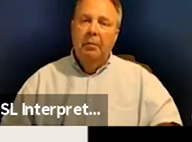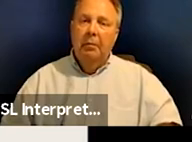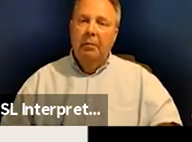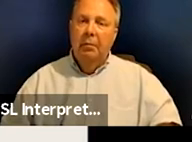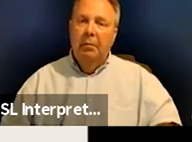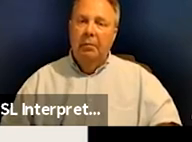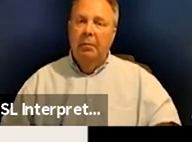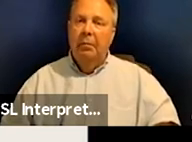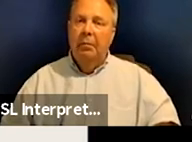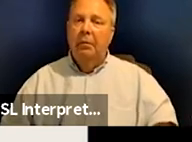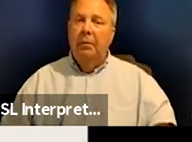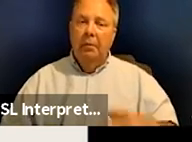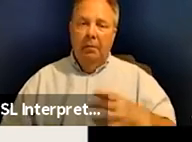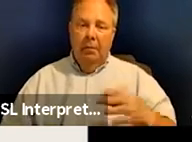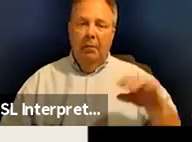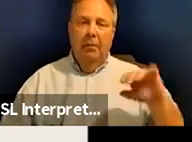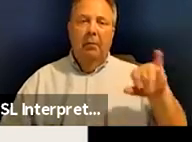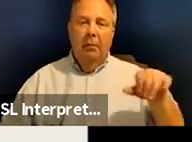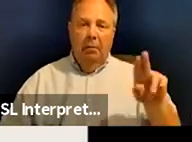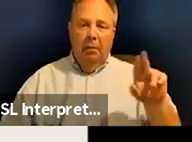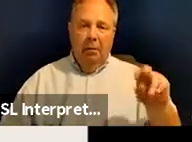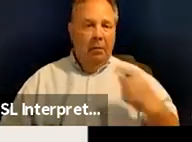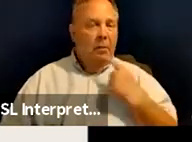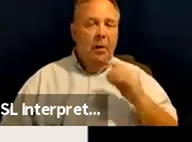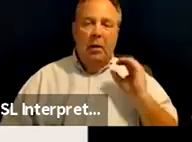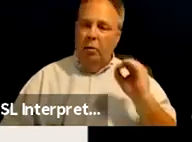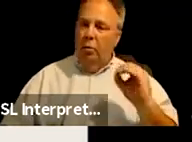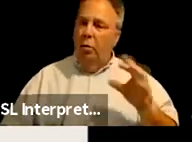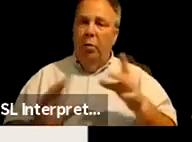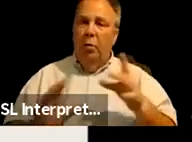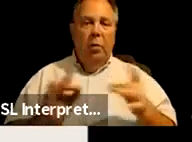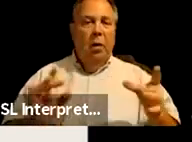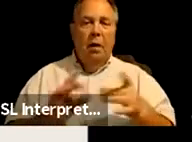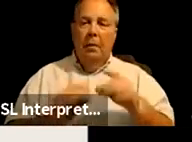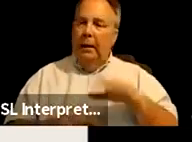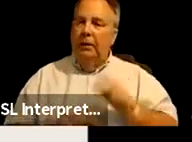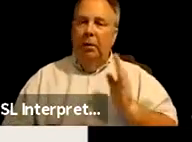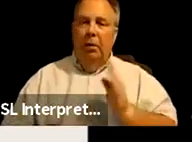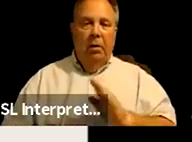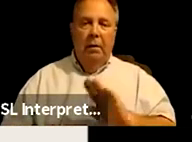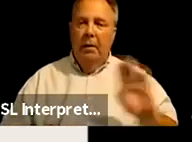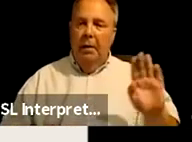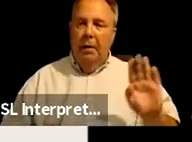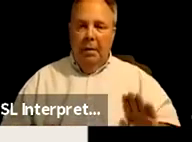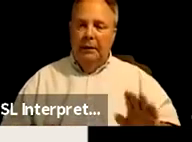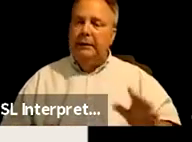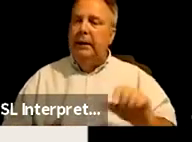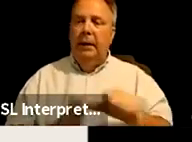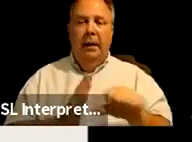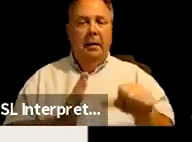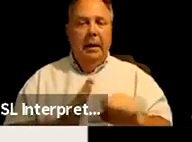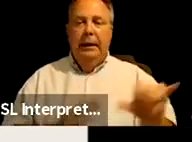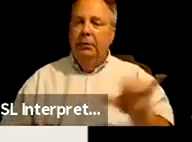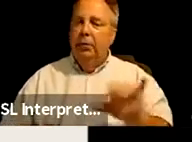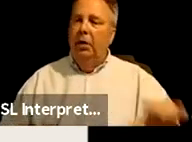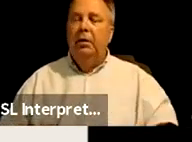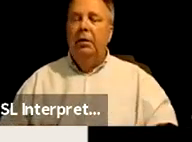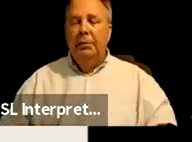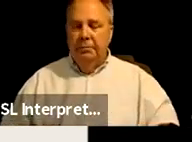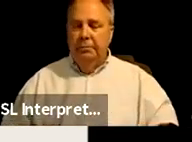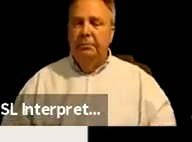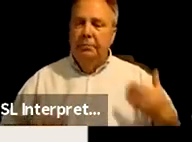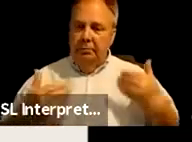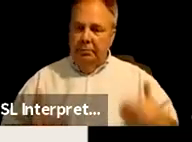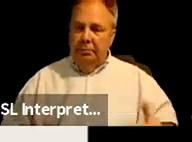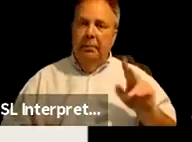And Warren also stated that there are no comments on the Boston page either. This is